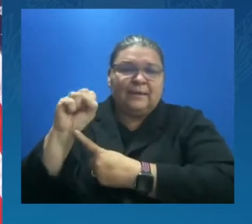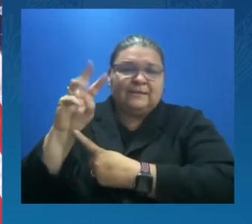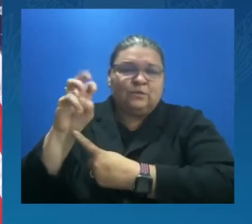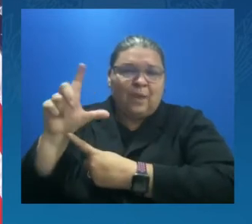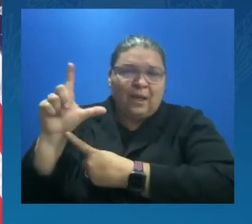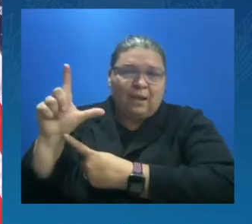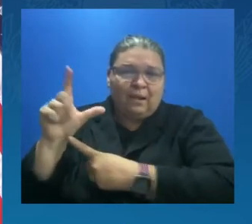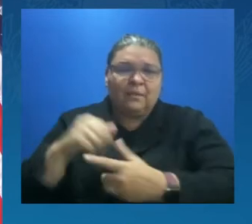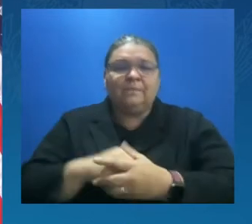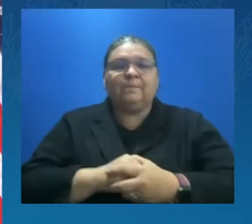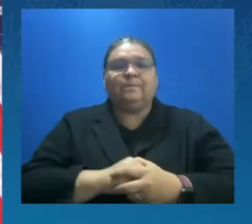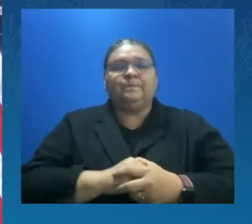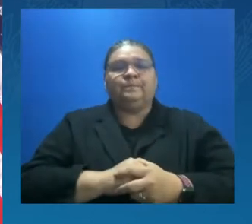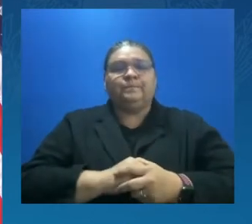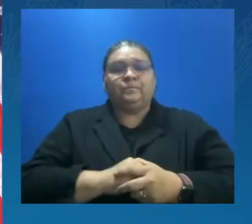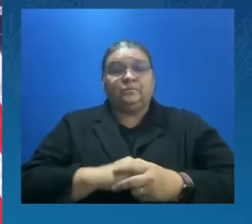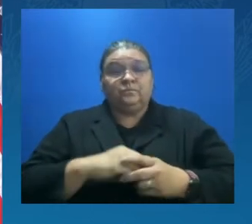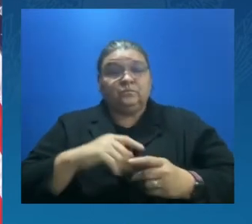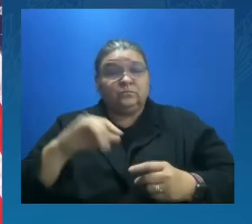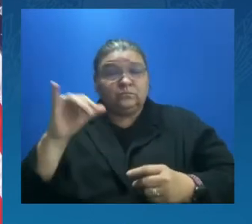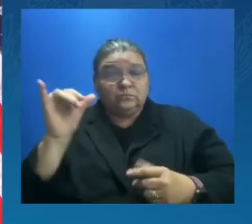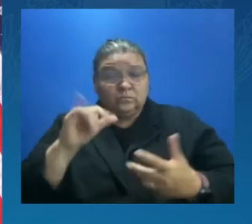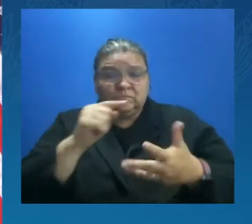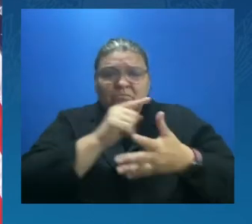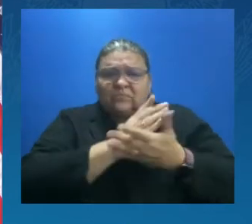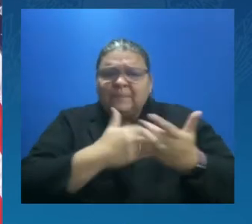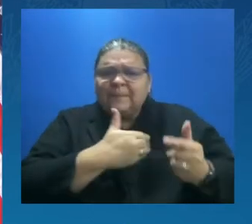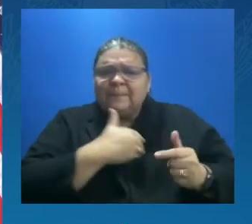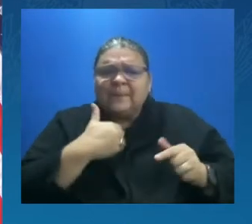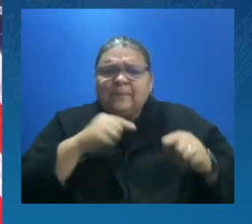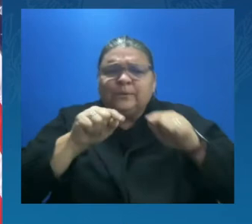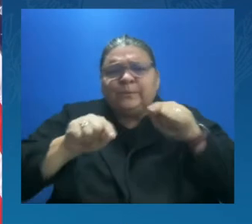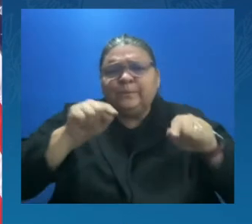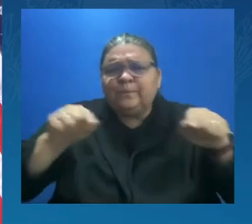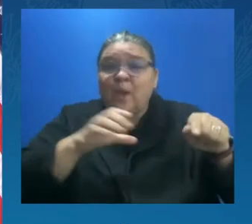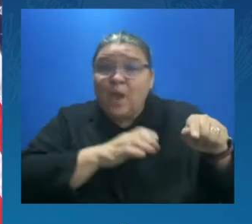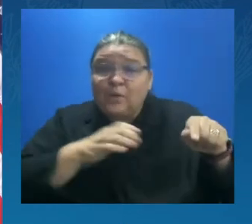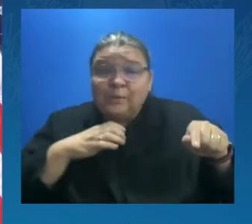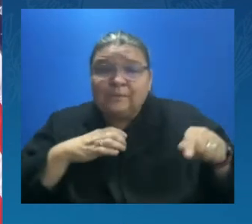who are here. We have Congresswoman Frederica Wilson, who is here.